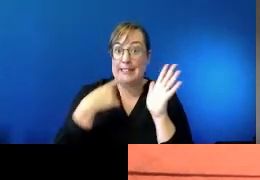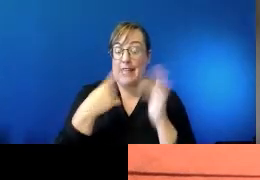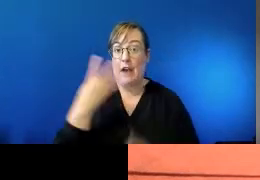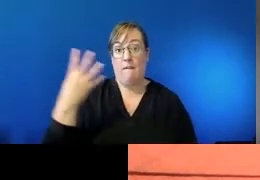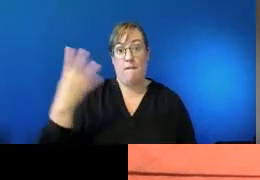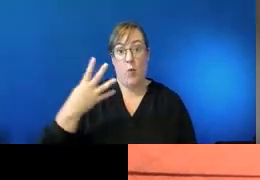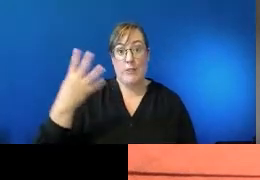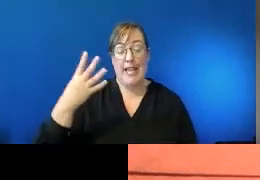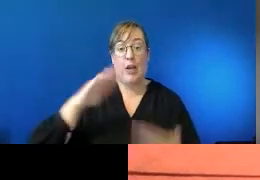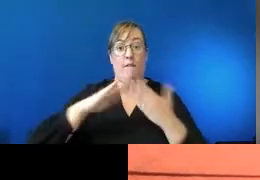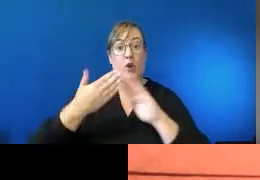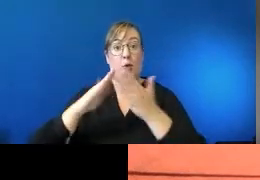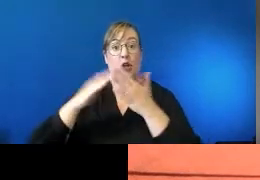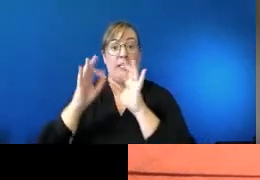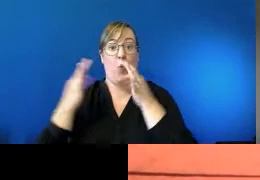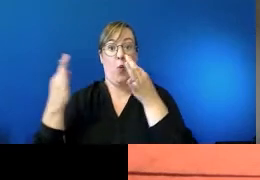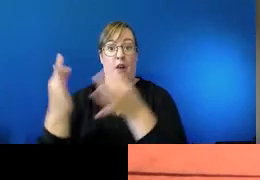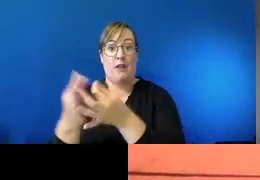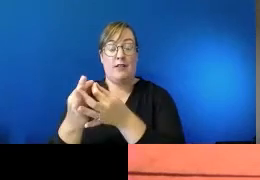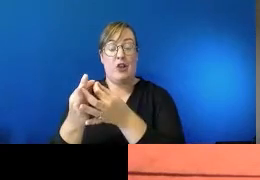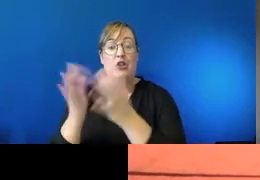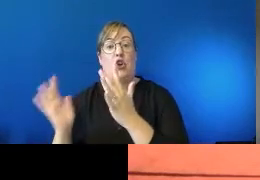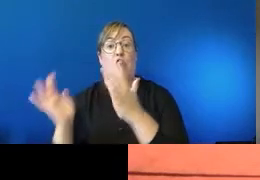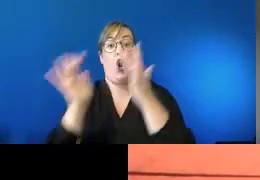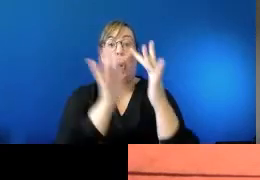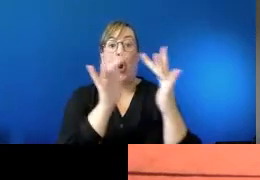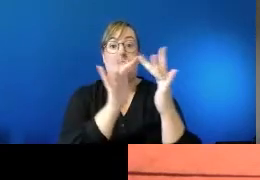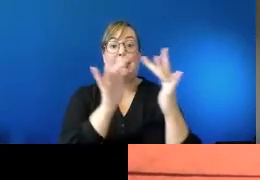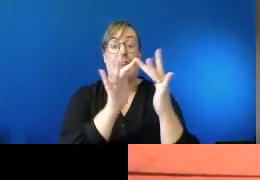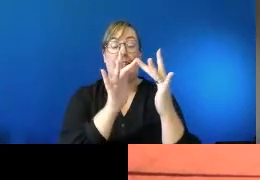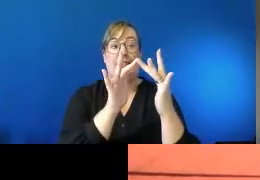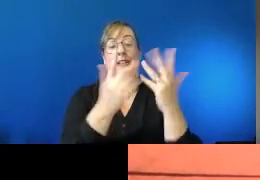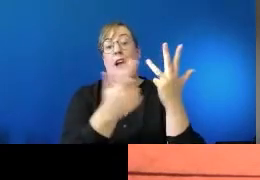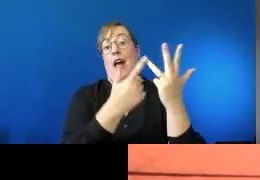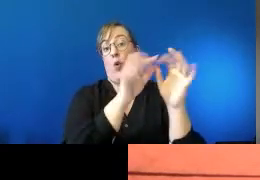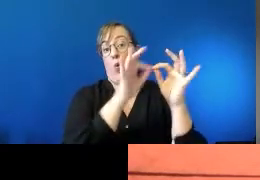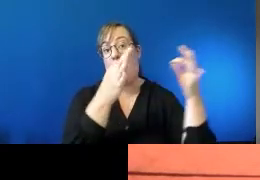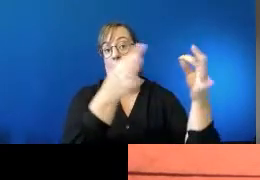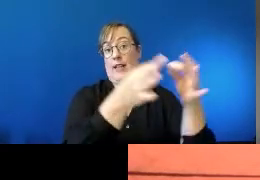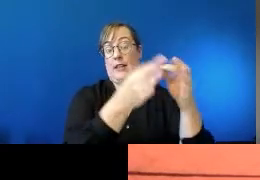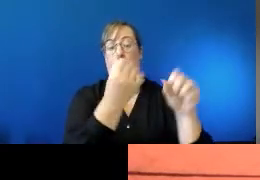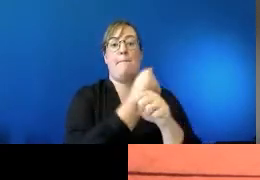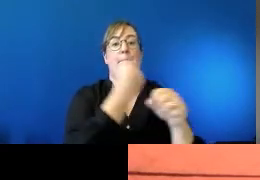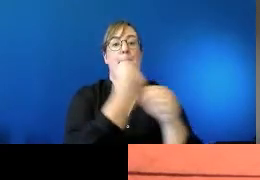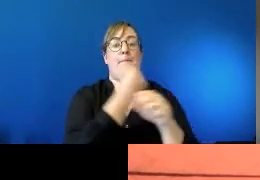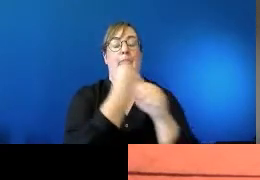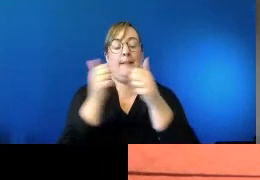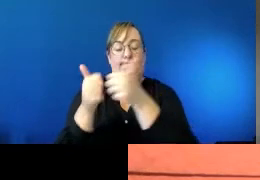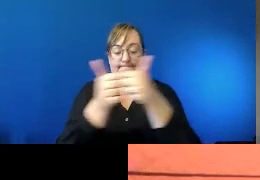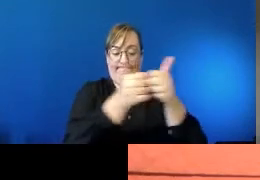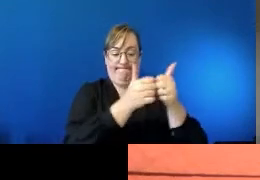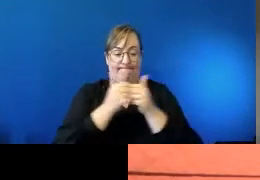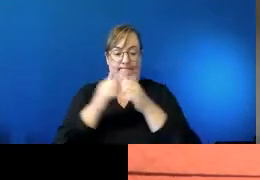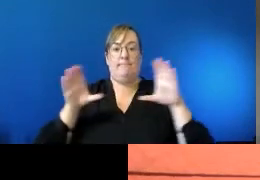-controlled organisations contacted peak organisations and formed the Coalition of Peaks, which